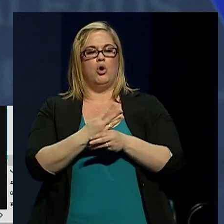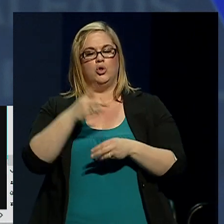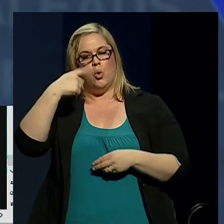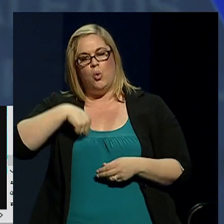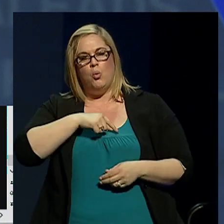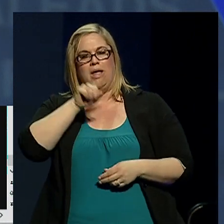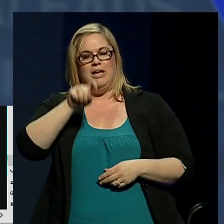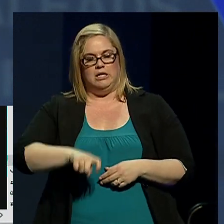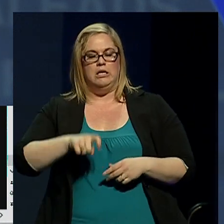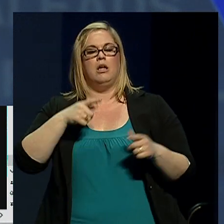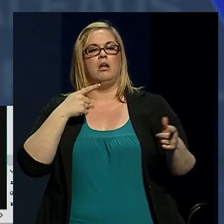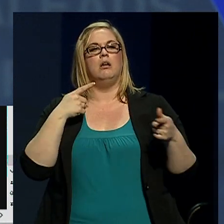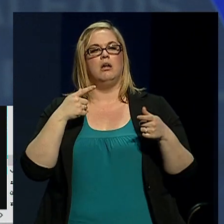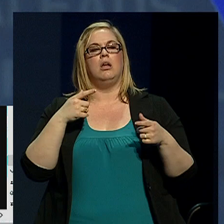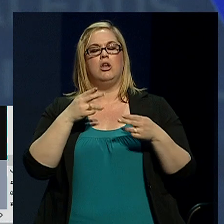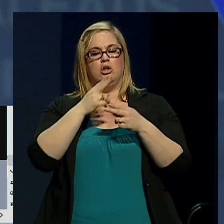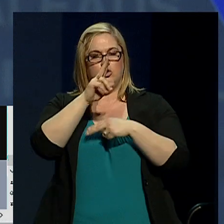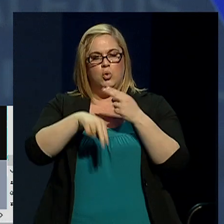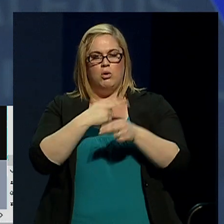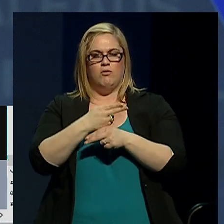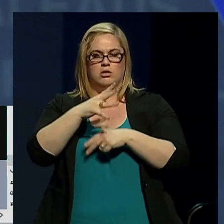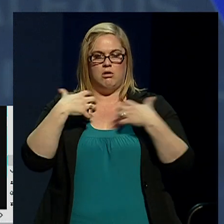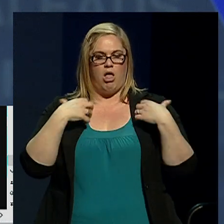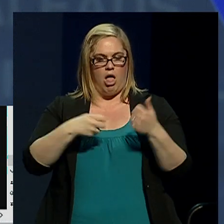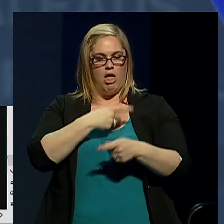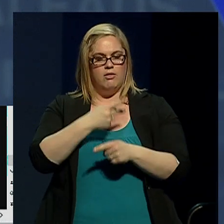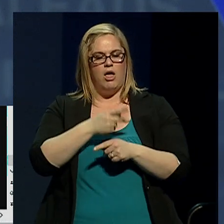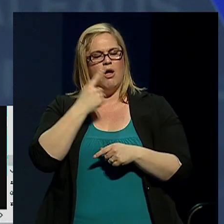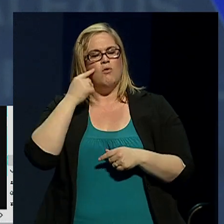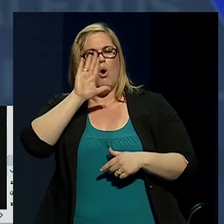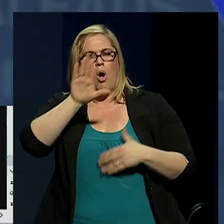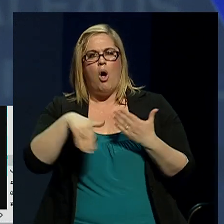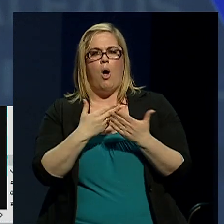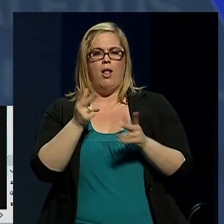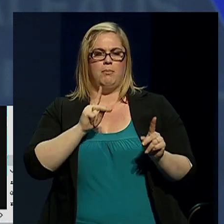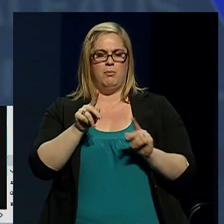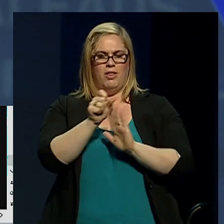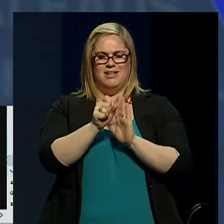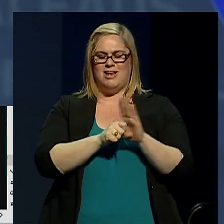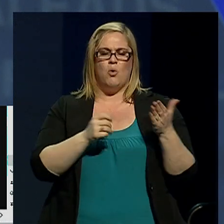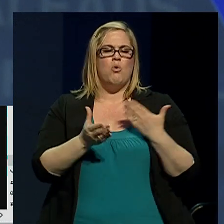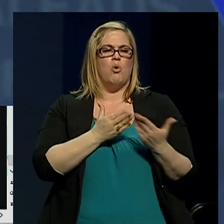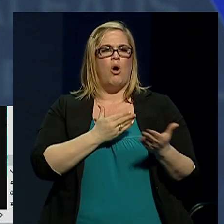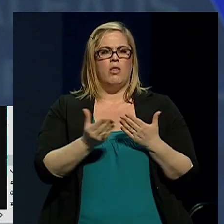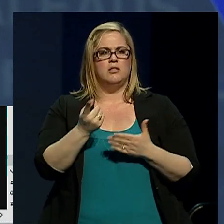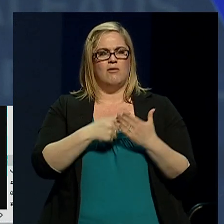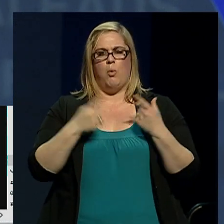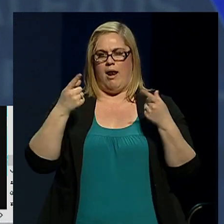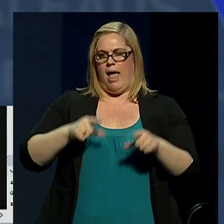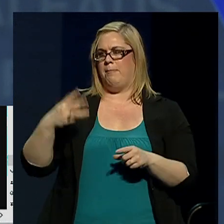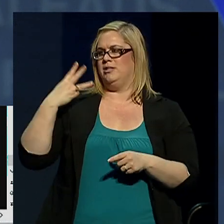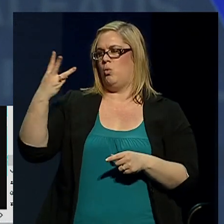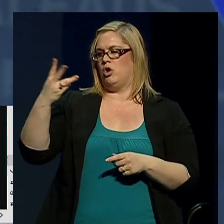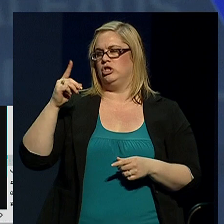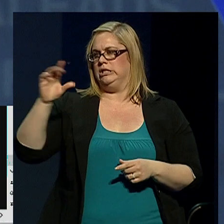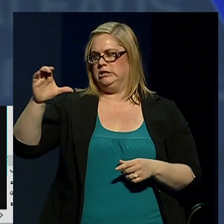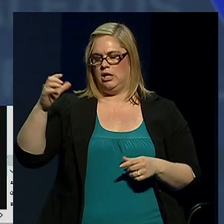need to ensure universal health care for everyone in our state, regardless of what happens in Washington, D.C.